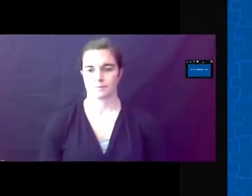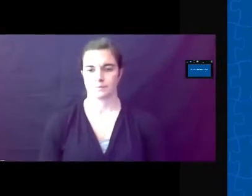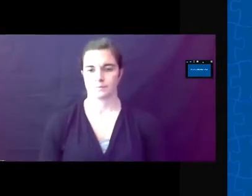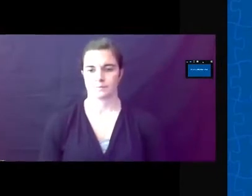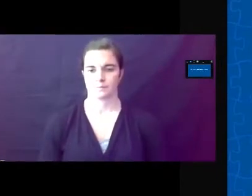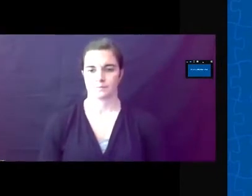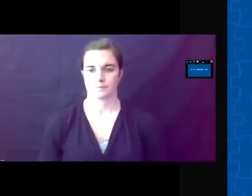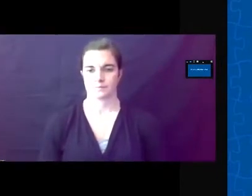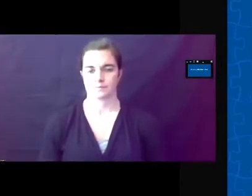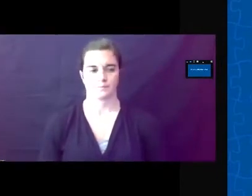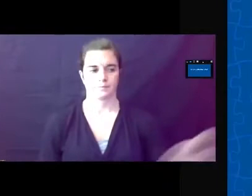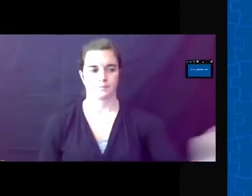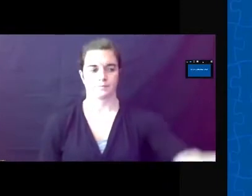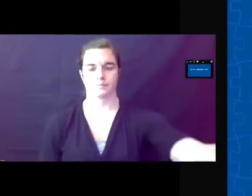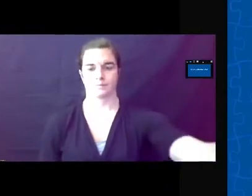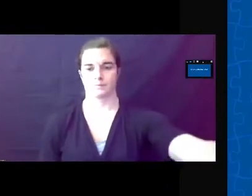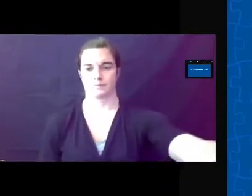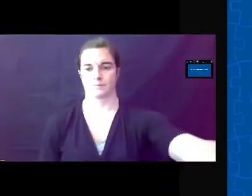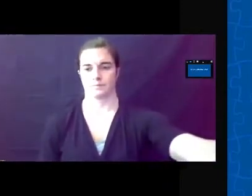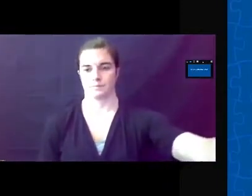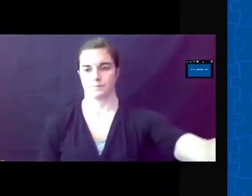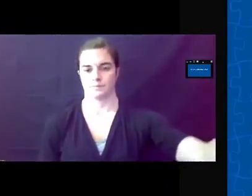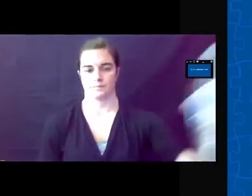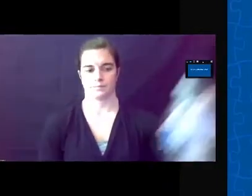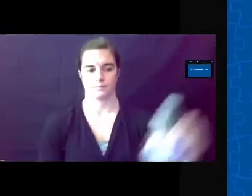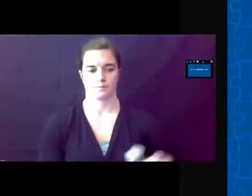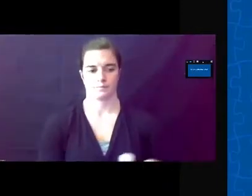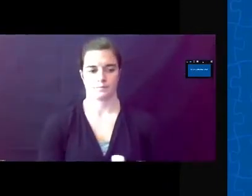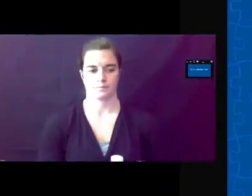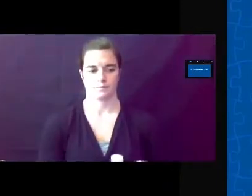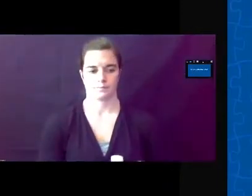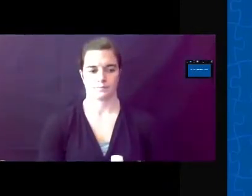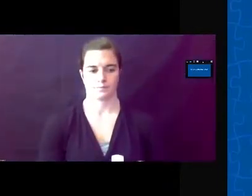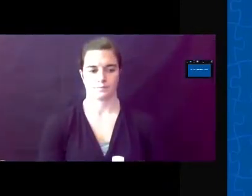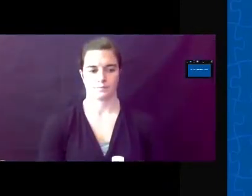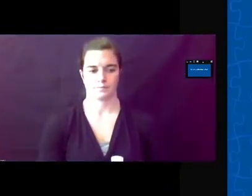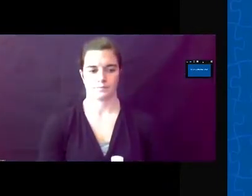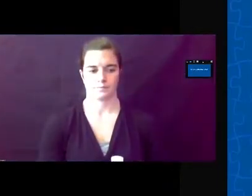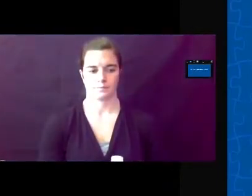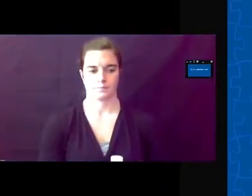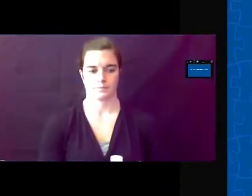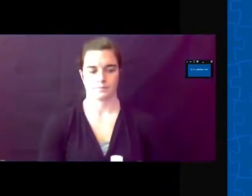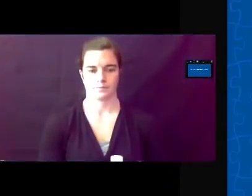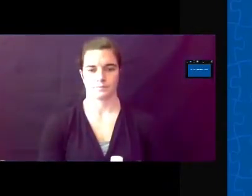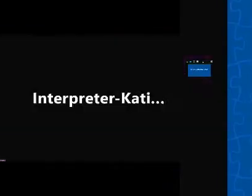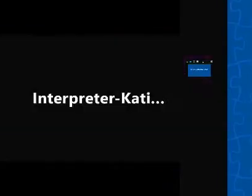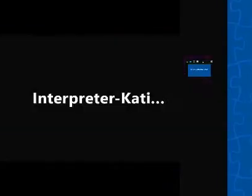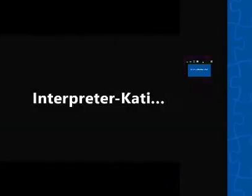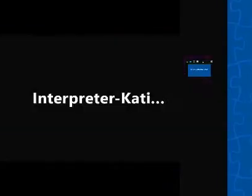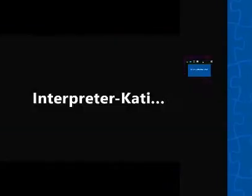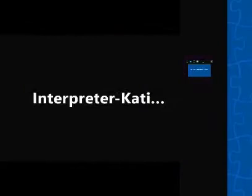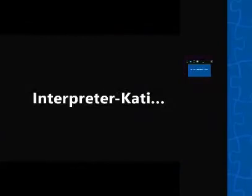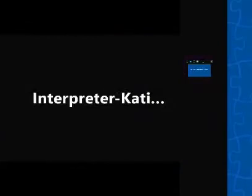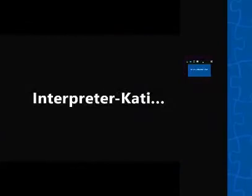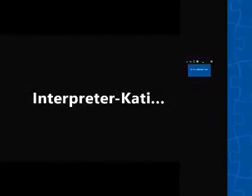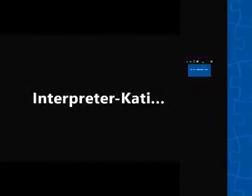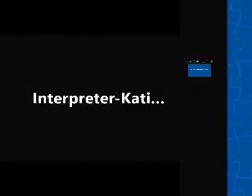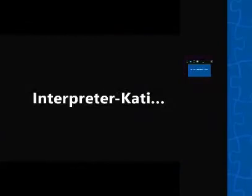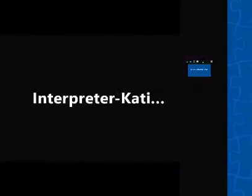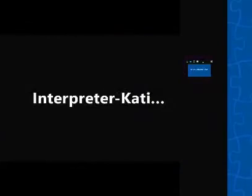review once council has some questions on the map but that that that was a great way of reviewing it